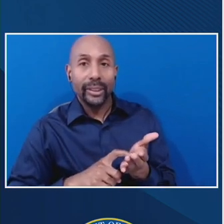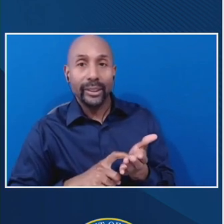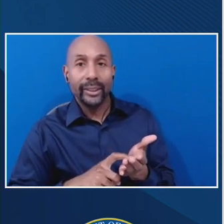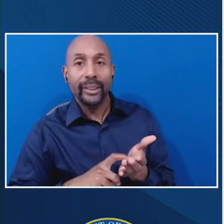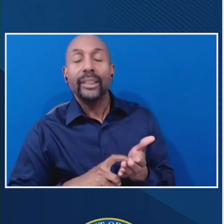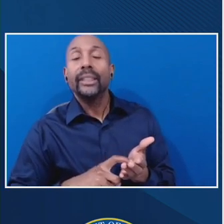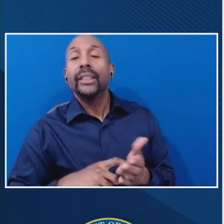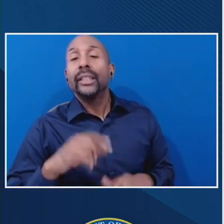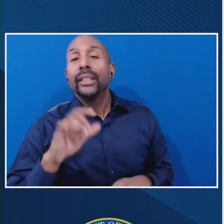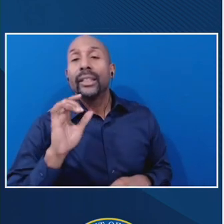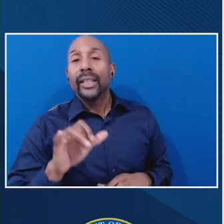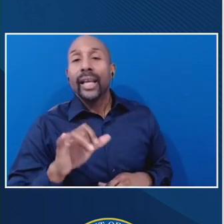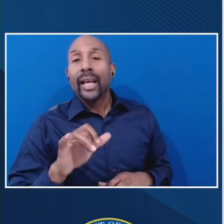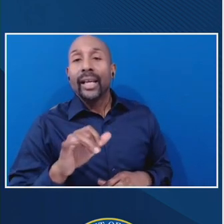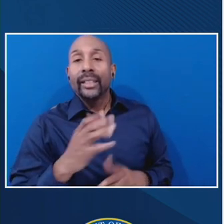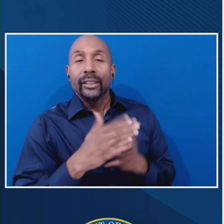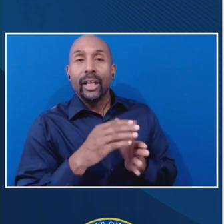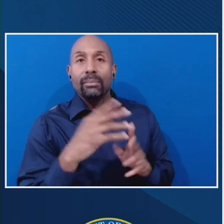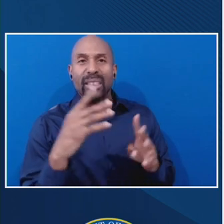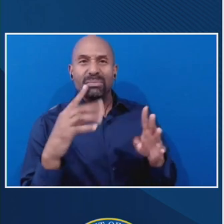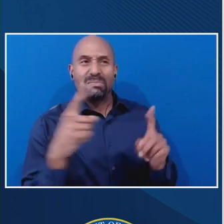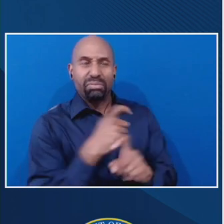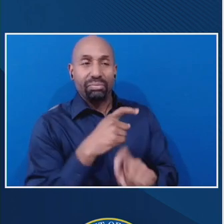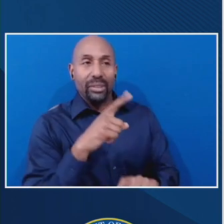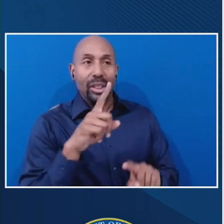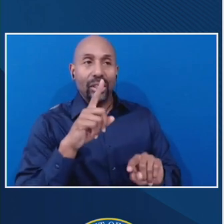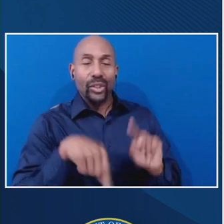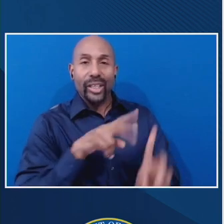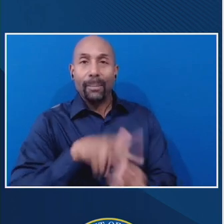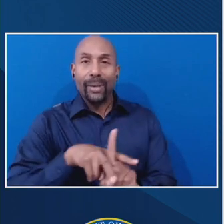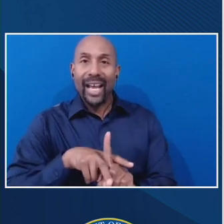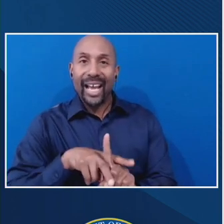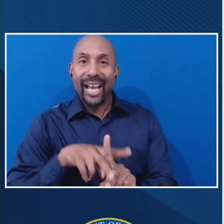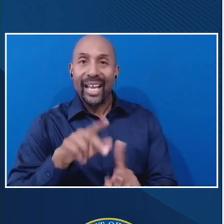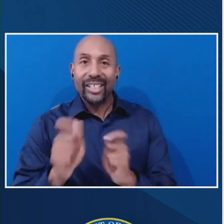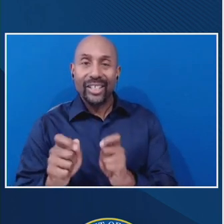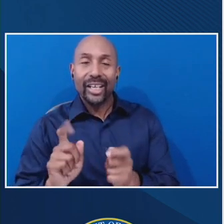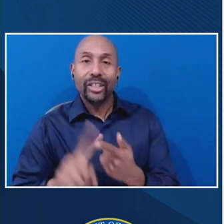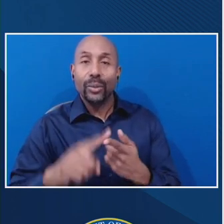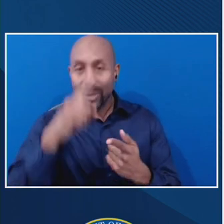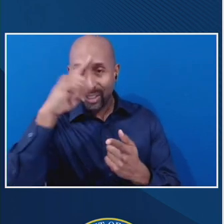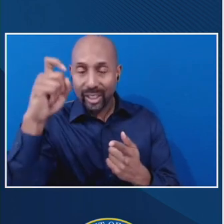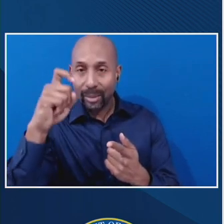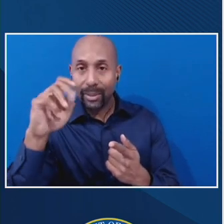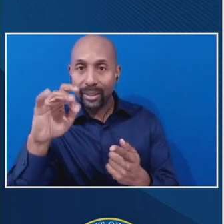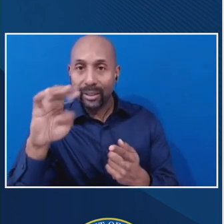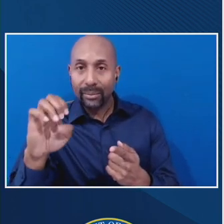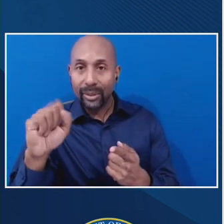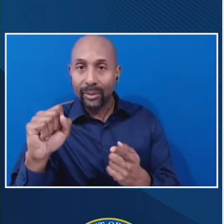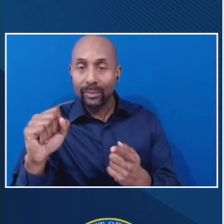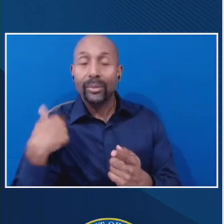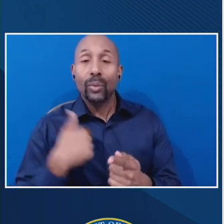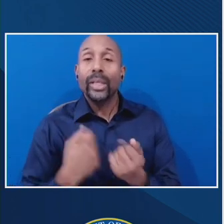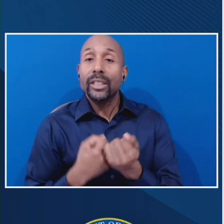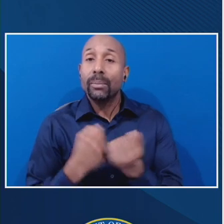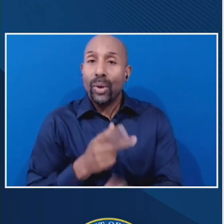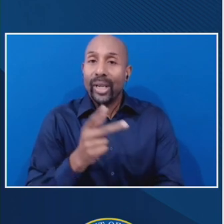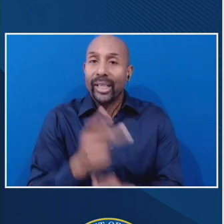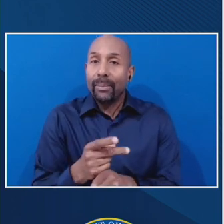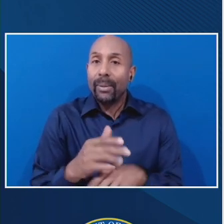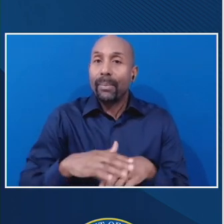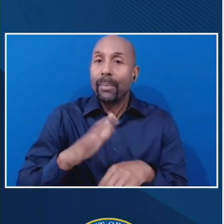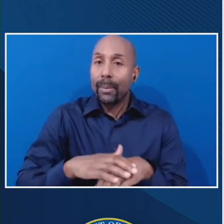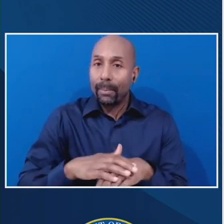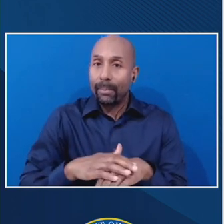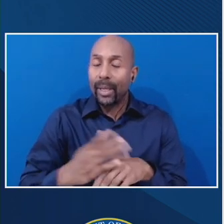on their summer module structures. So to create greater simplicity, we'd support retaining a minimum completion measure using half